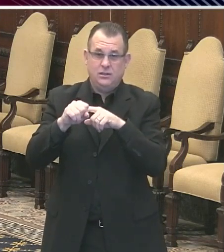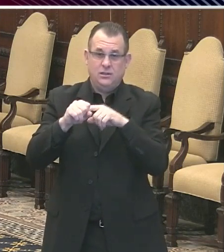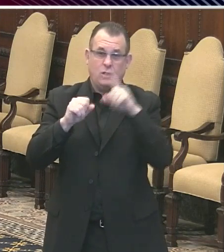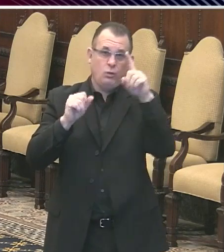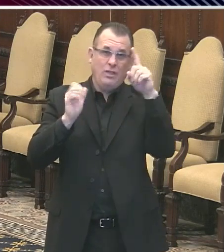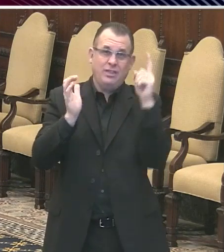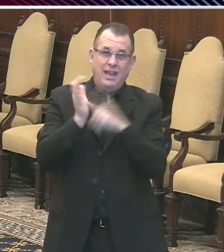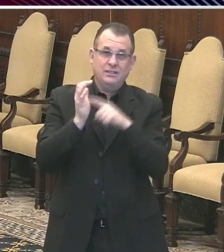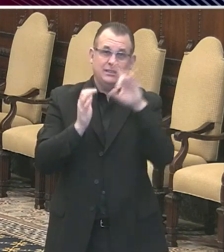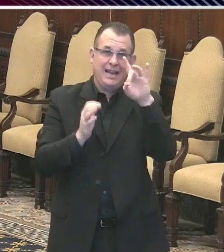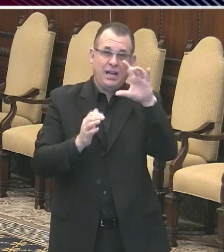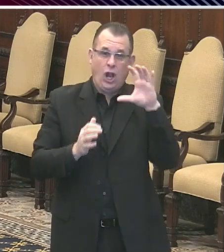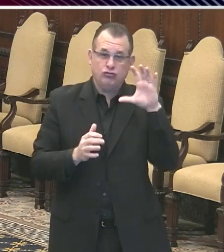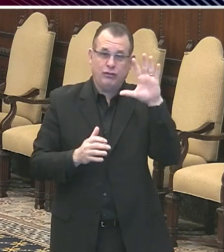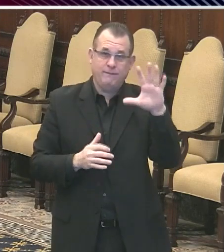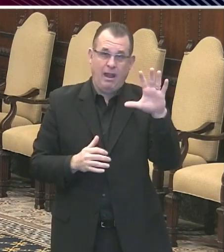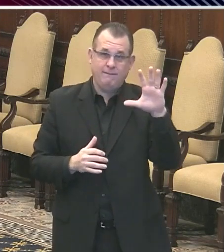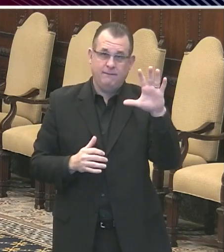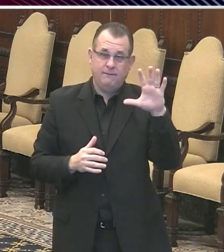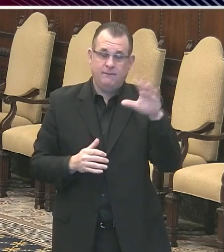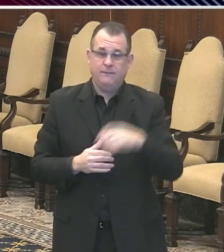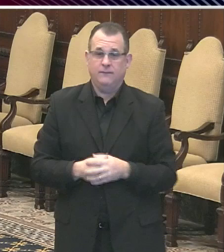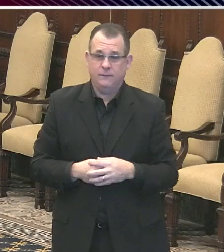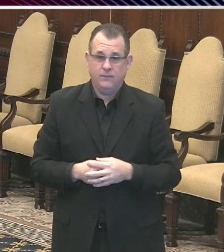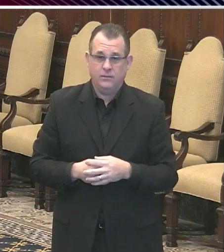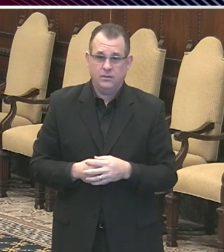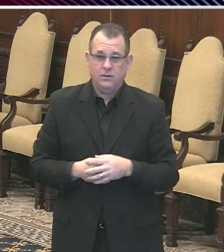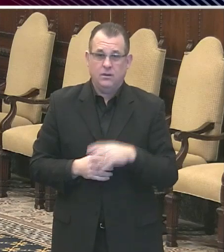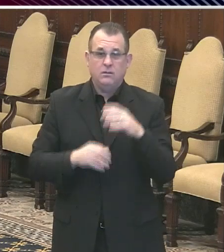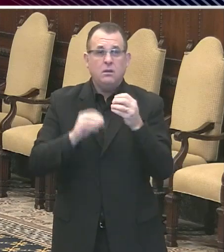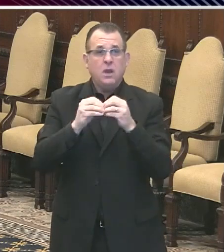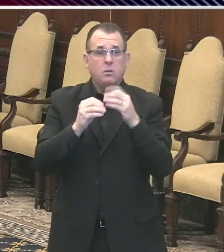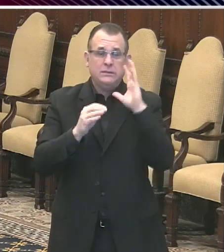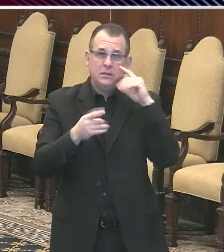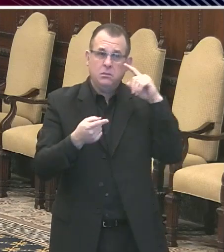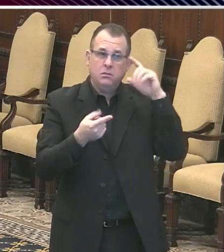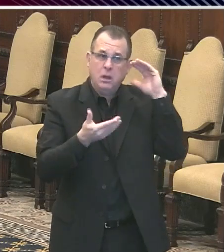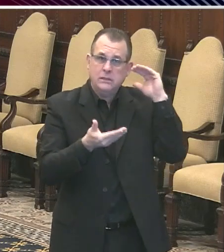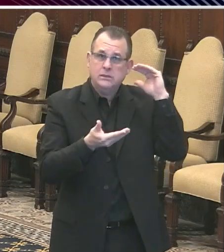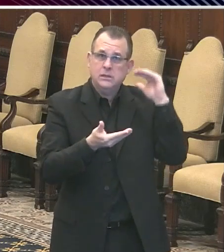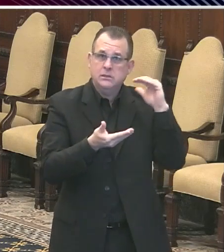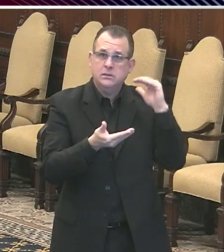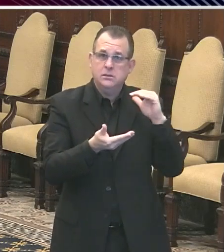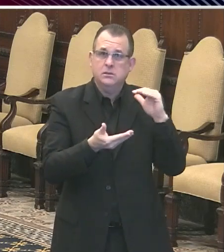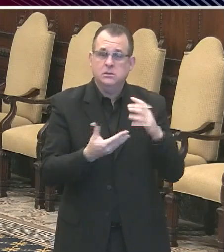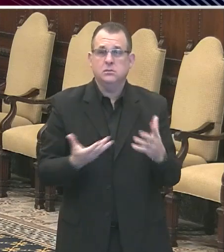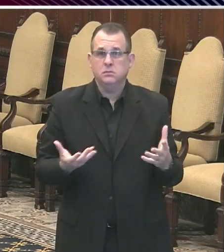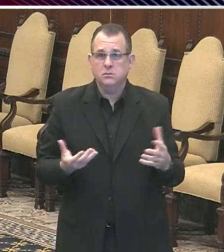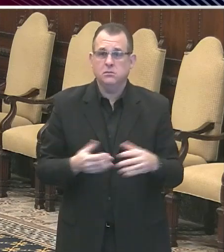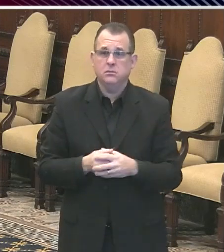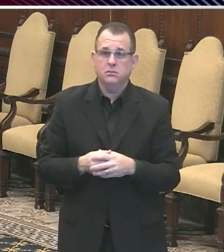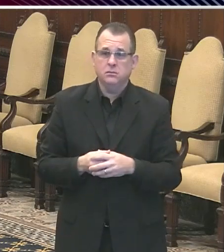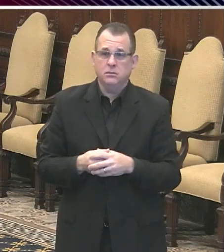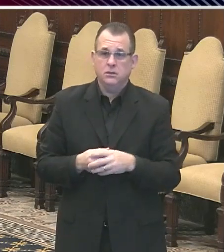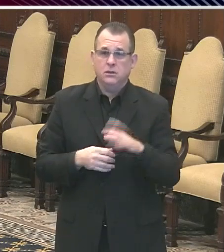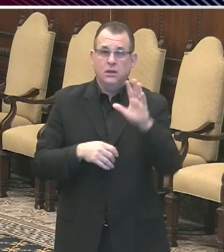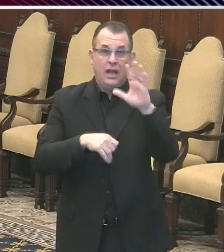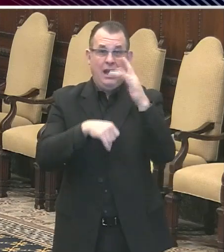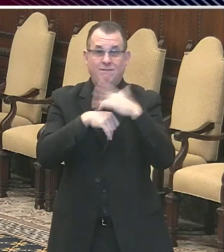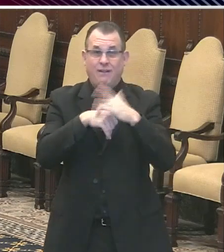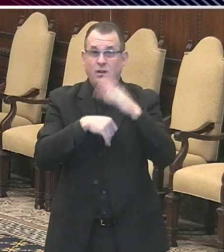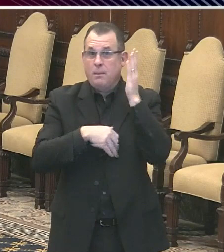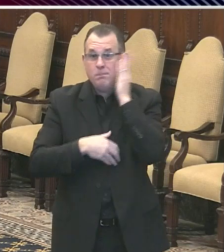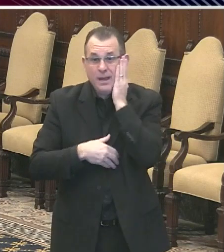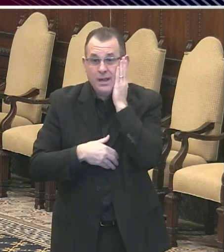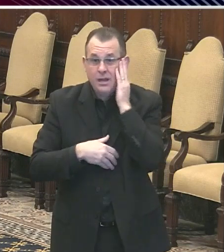lower than where we were on Friday. 33% of our general medical beds and 29% of our intent security in the beds are available